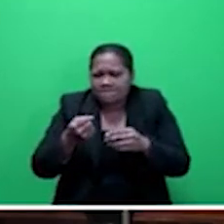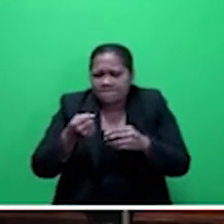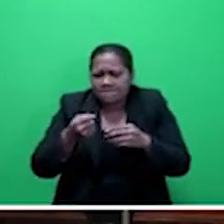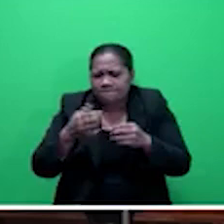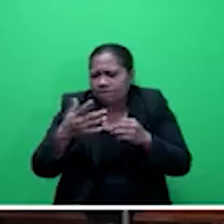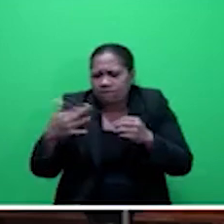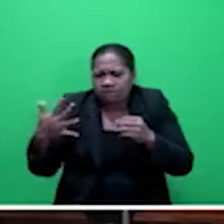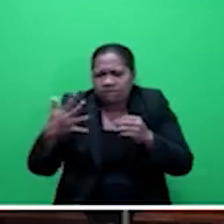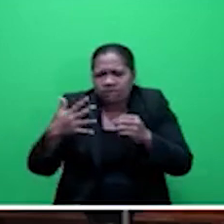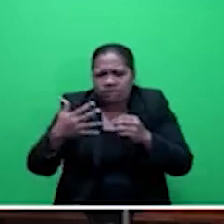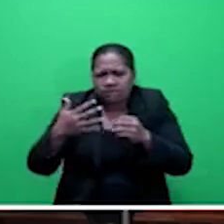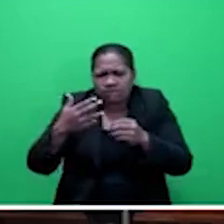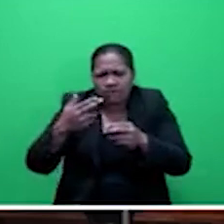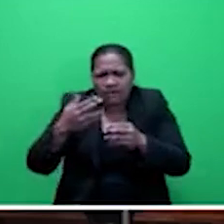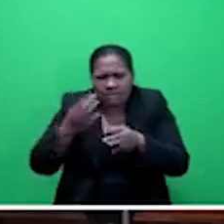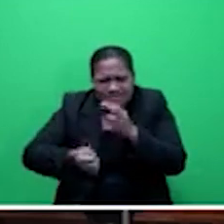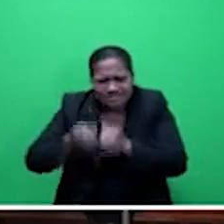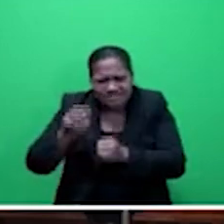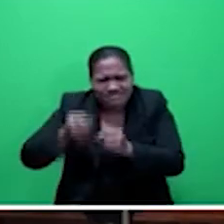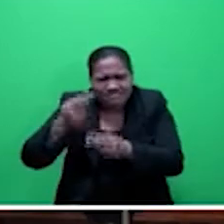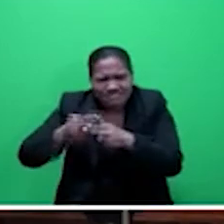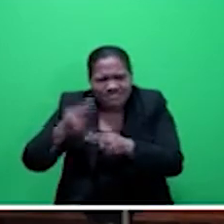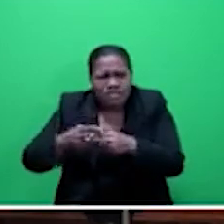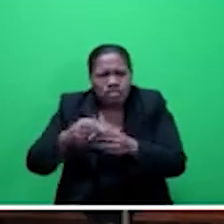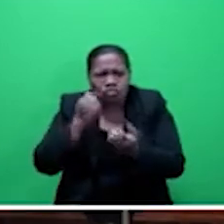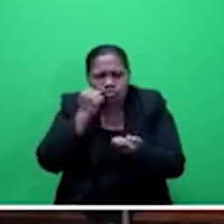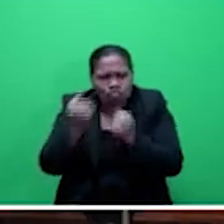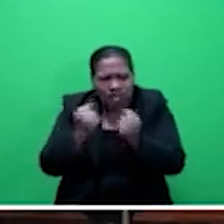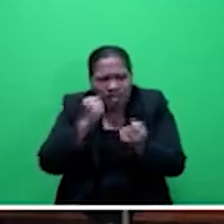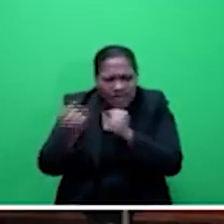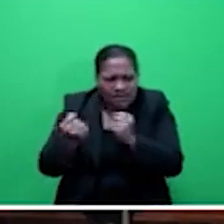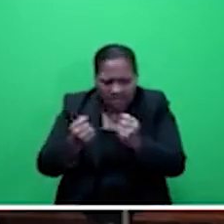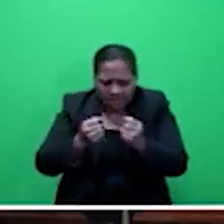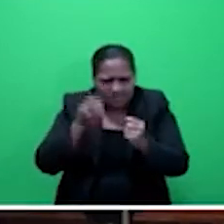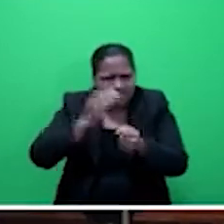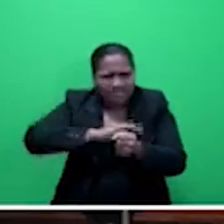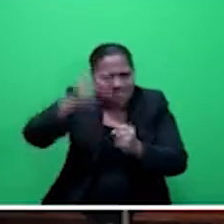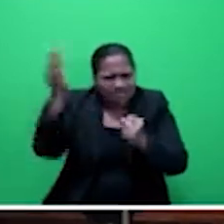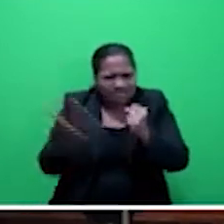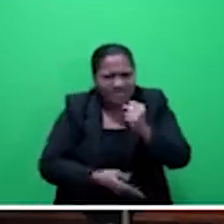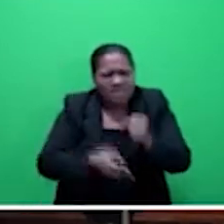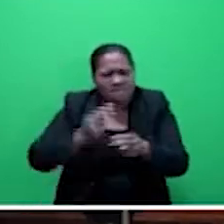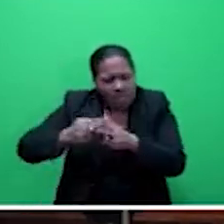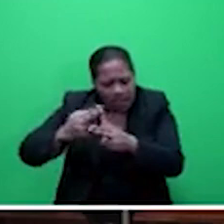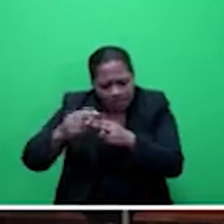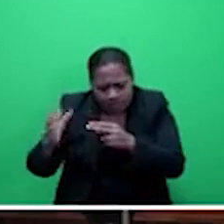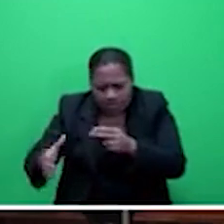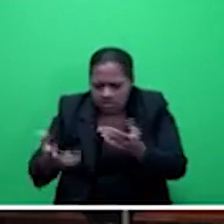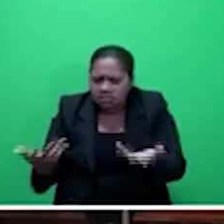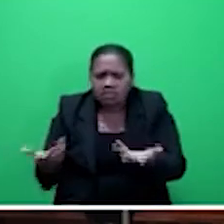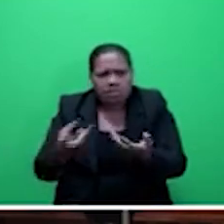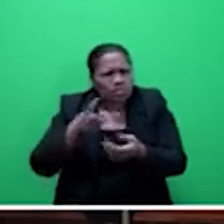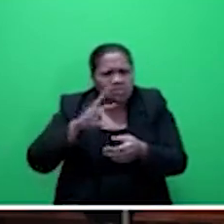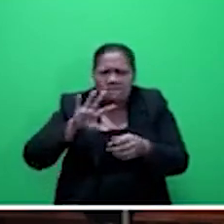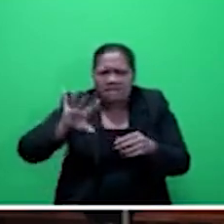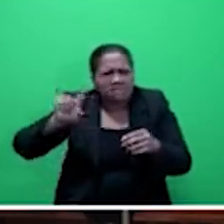,606 sugar cane farmers, 160 cane farmers, 35